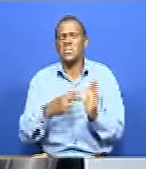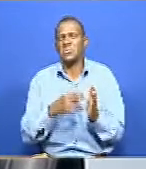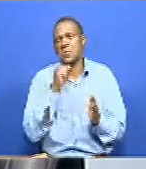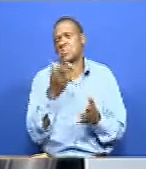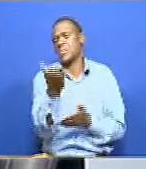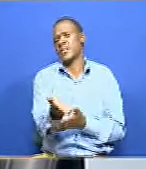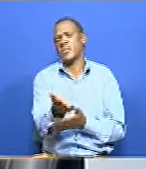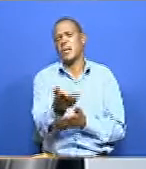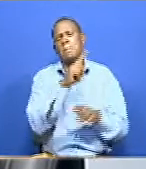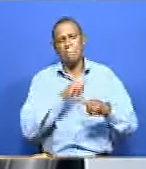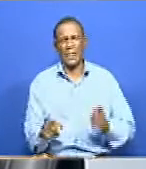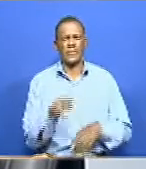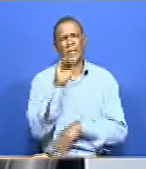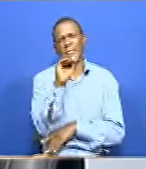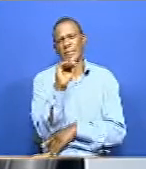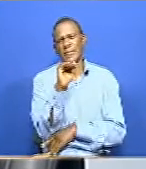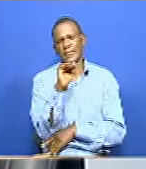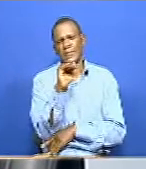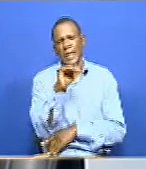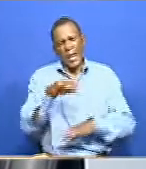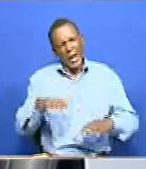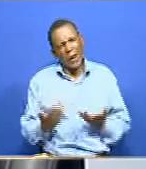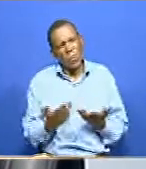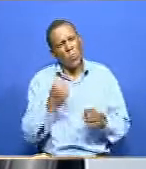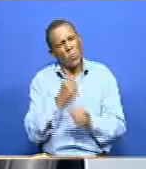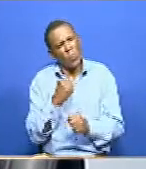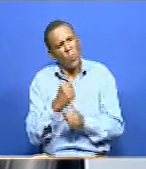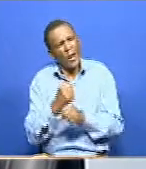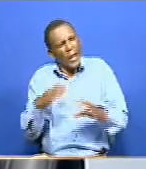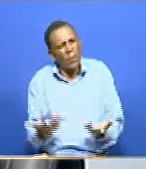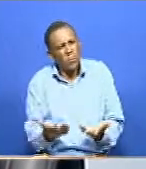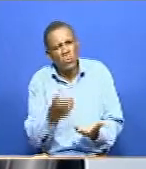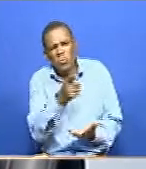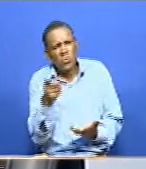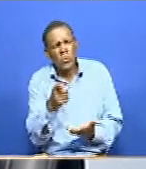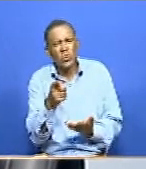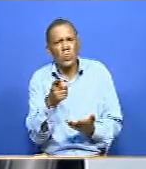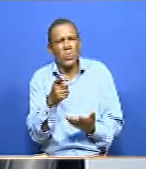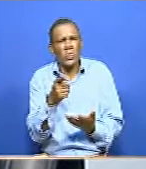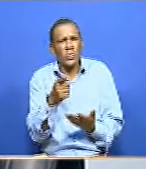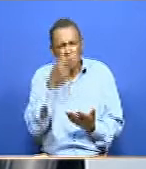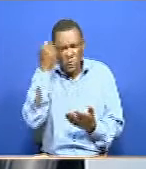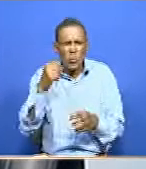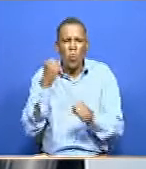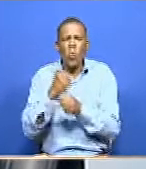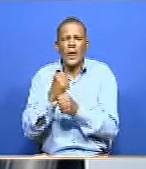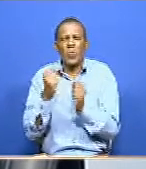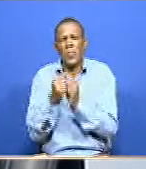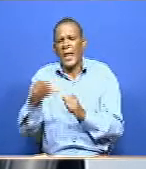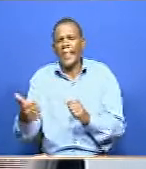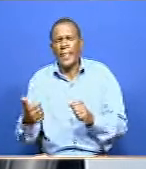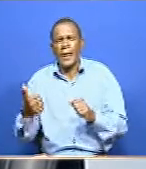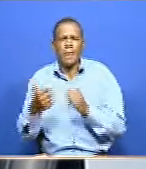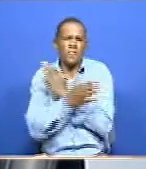But the question is, how do they do their work? How can you partner with the local institution on the ground? We have local, you know,